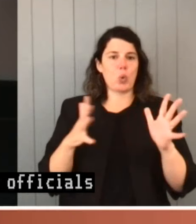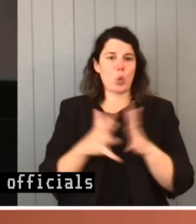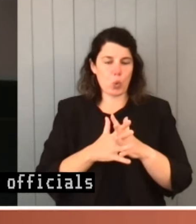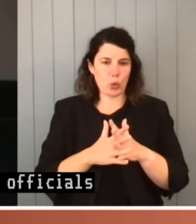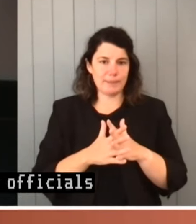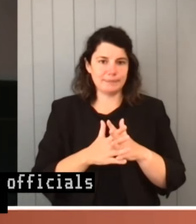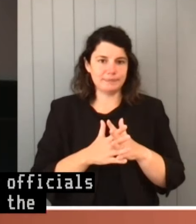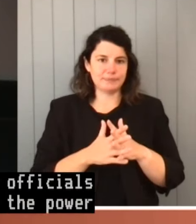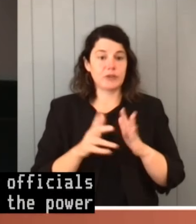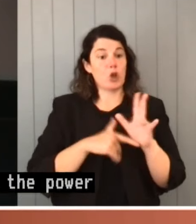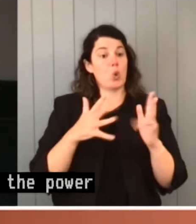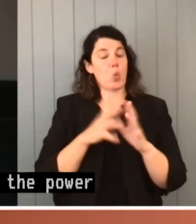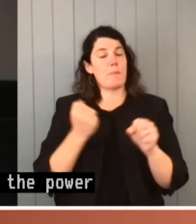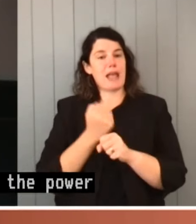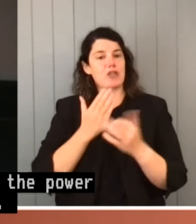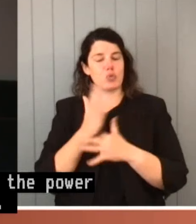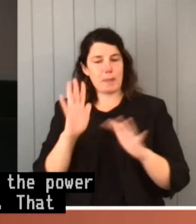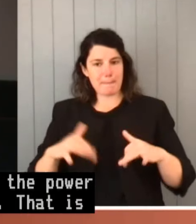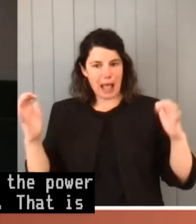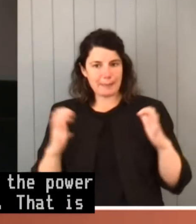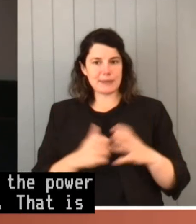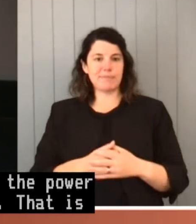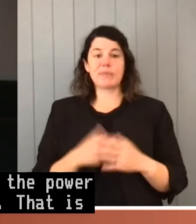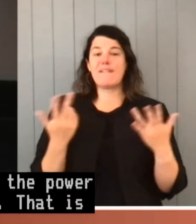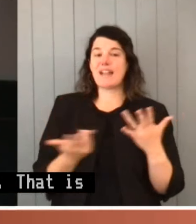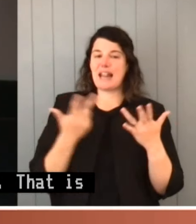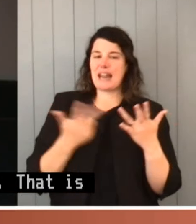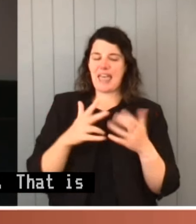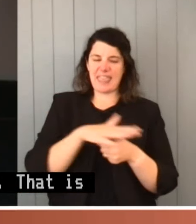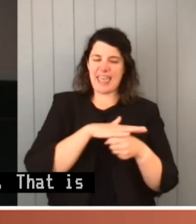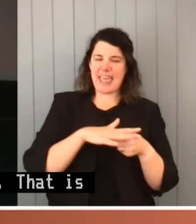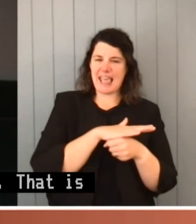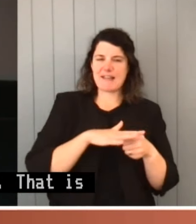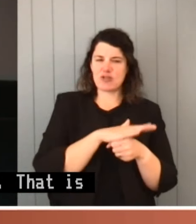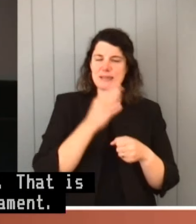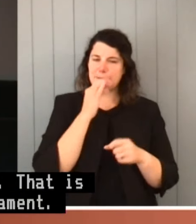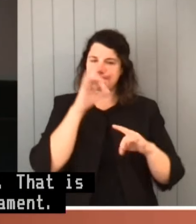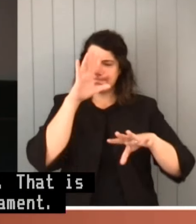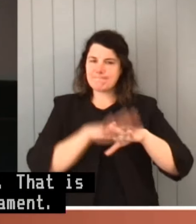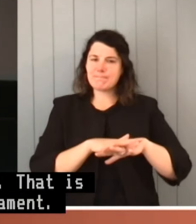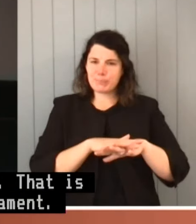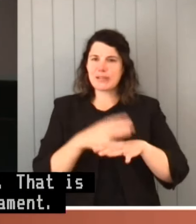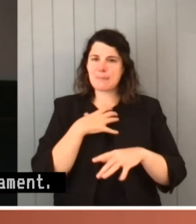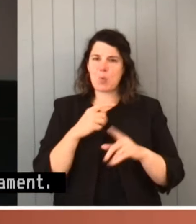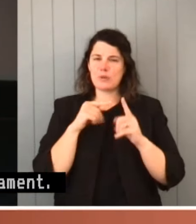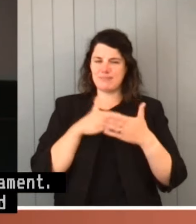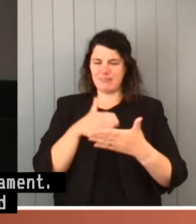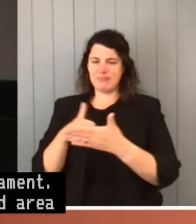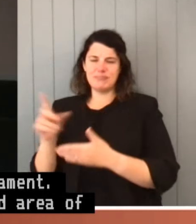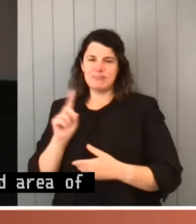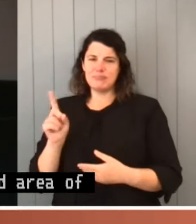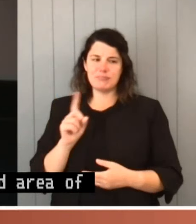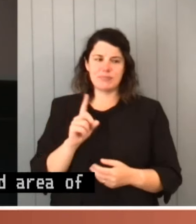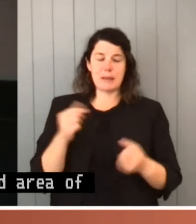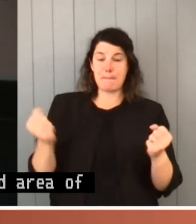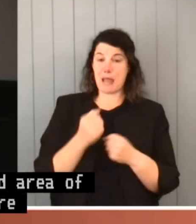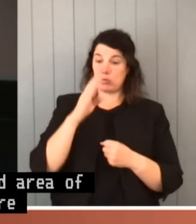made by the Parliament. Now, there's another ill-defined area of executive power that is more troublesome, and that is power which comes directly from the